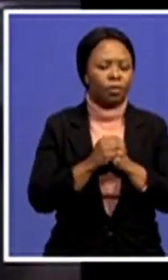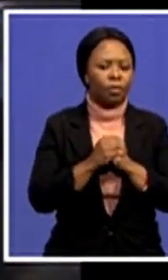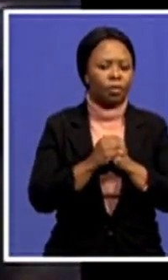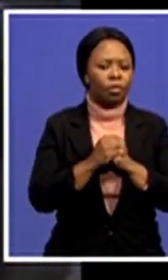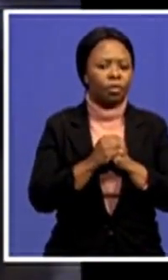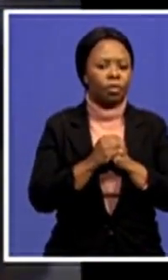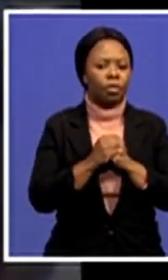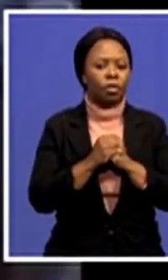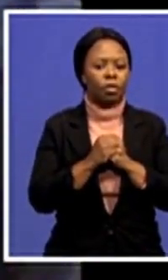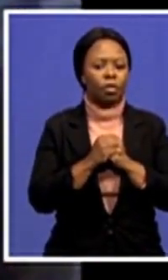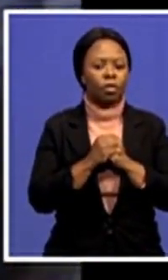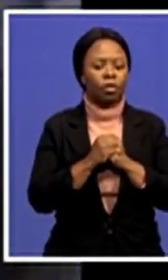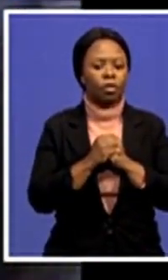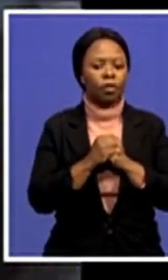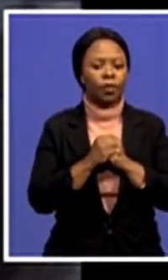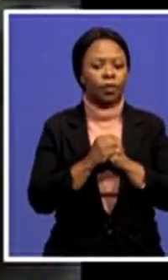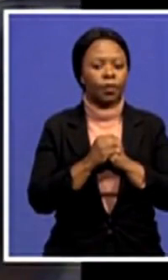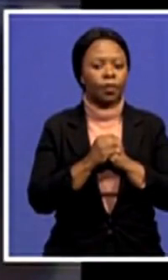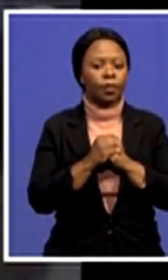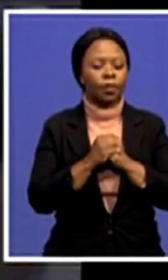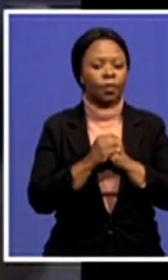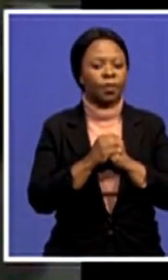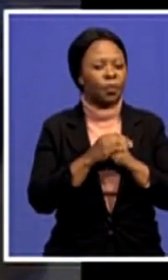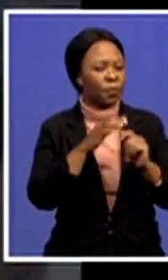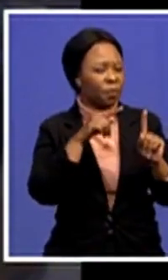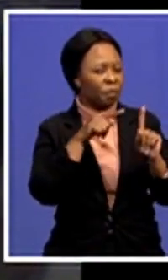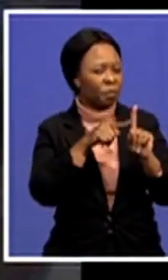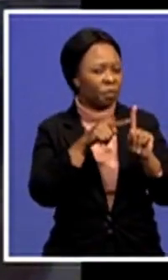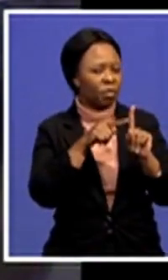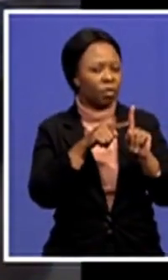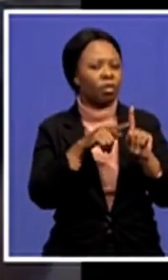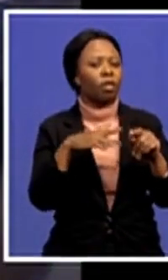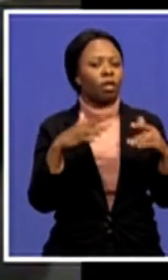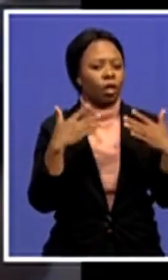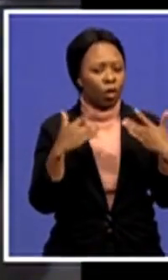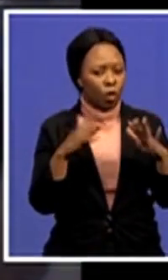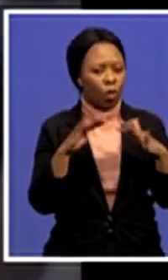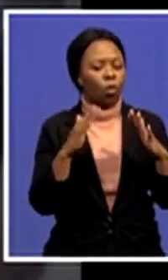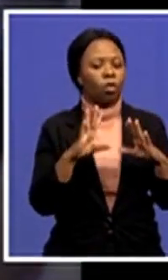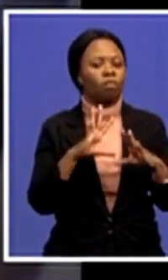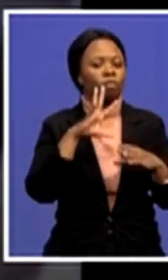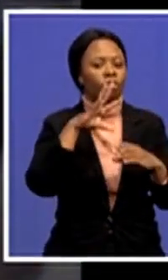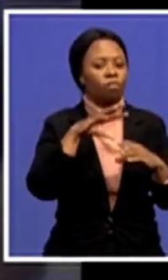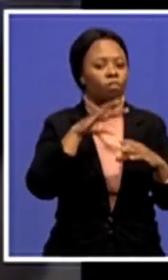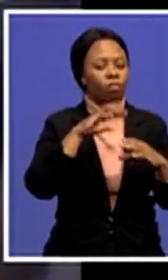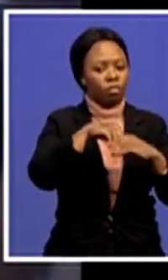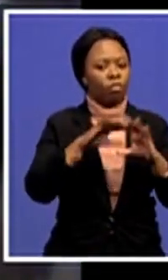This is the man who has hosted our organization